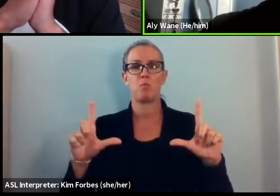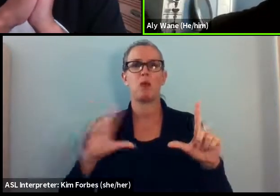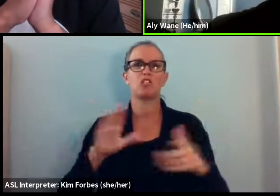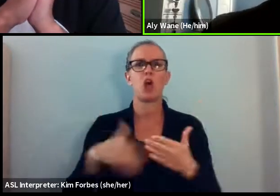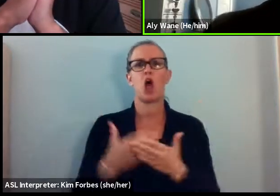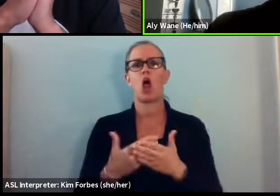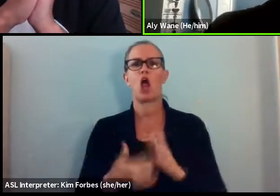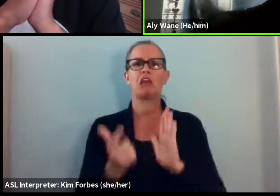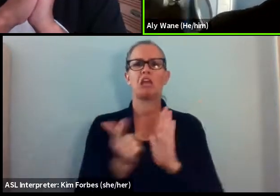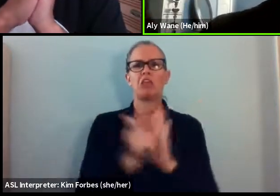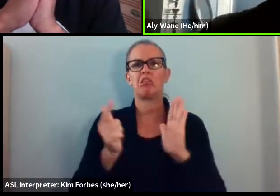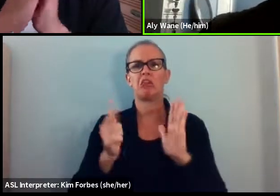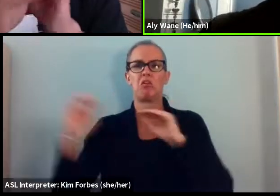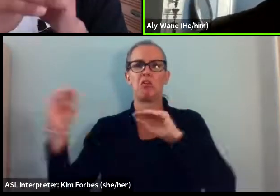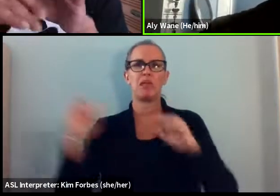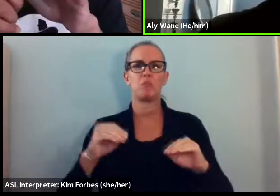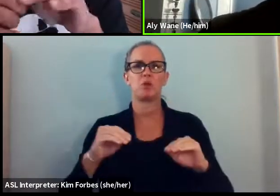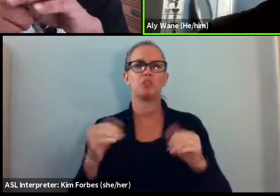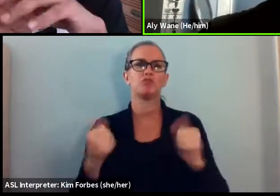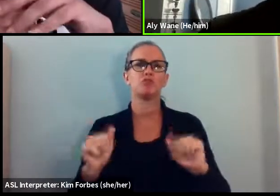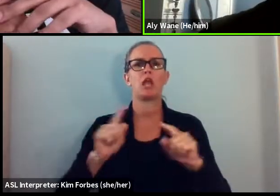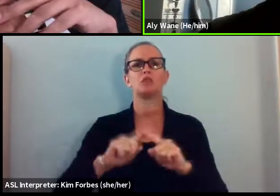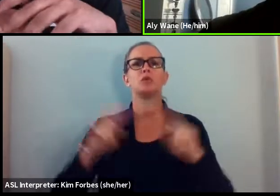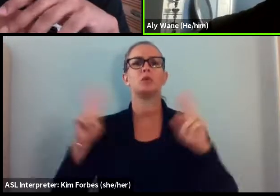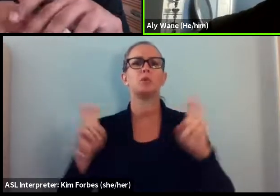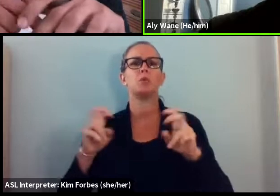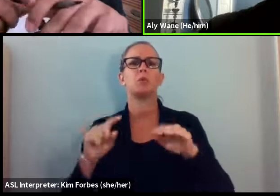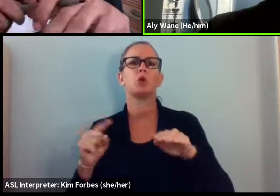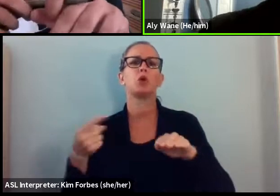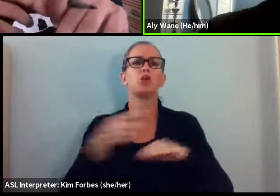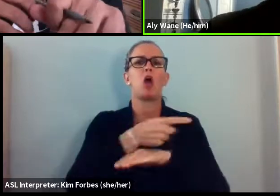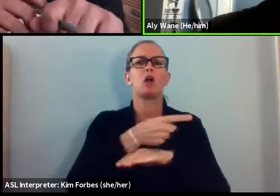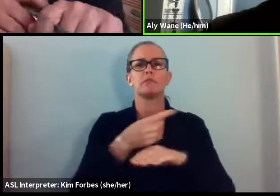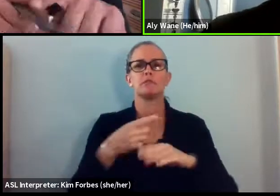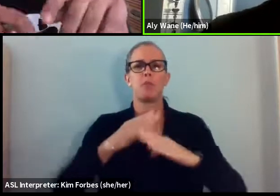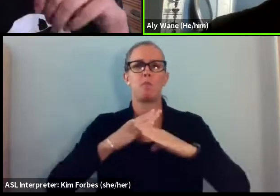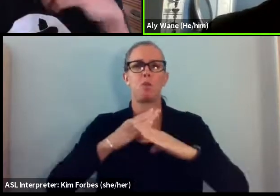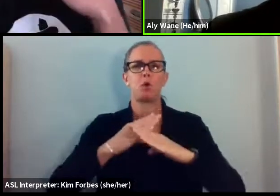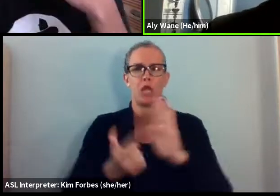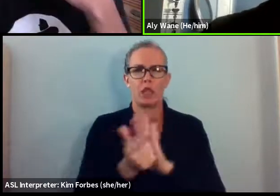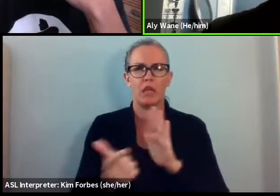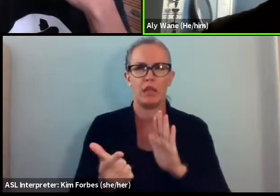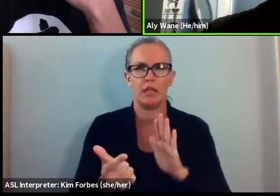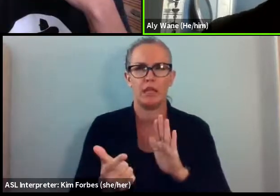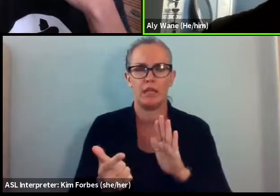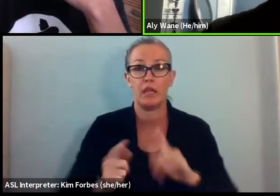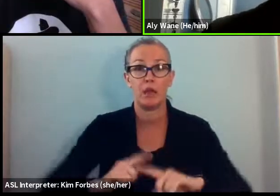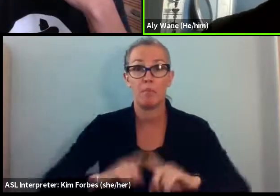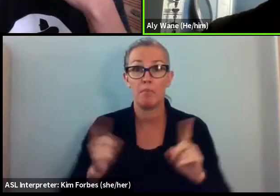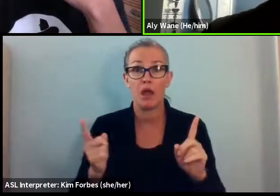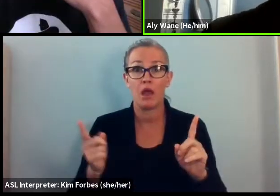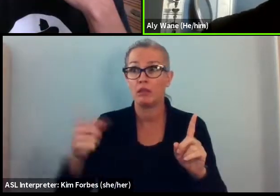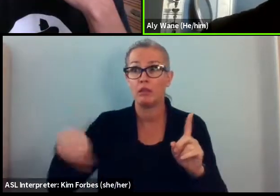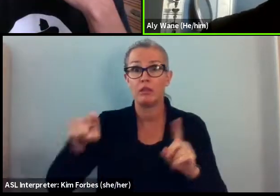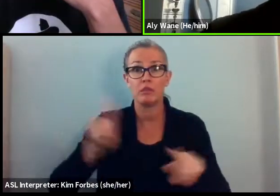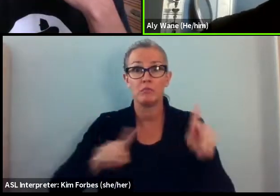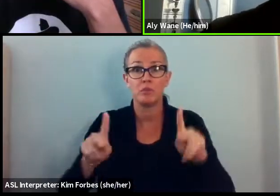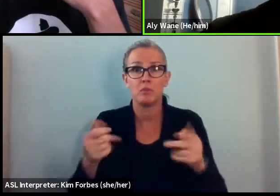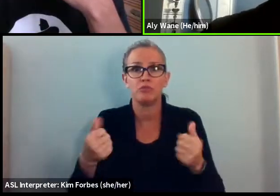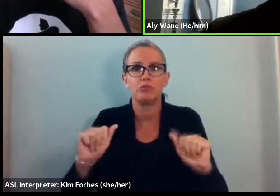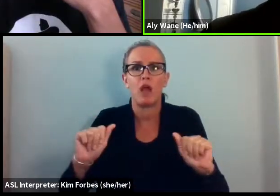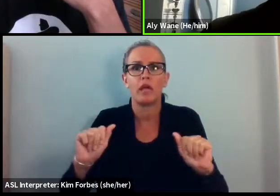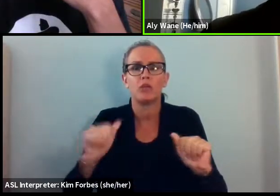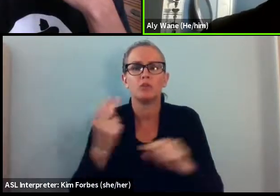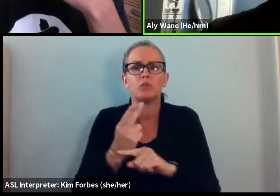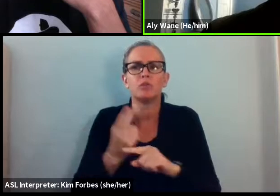immigrants are trying to sort of, quote, unquote, cross the border illegally, when in fact, all these folks were trying to do was use their